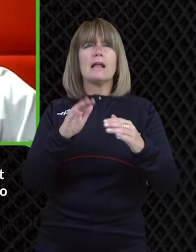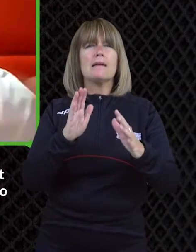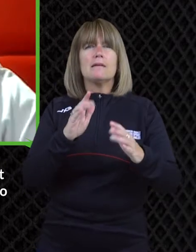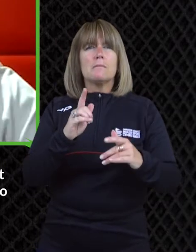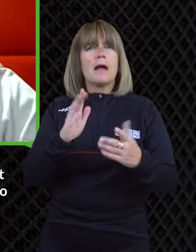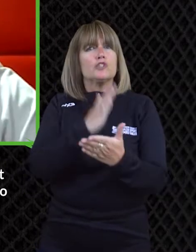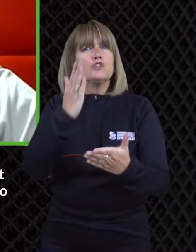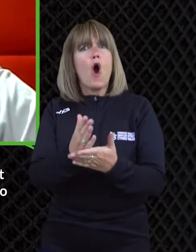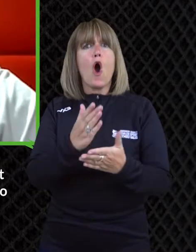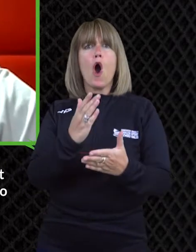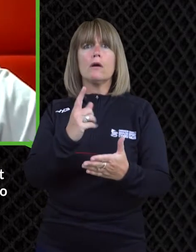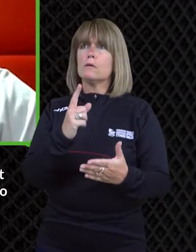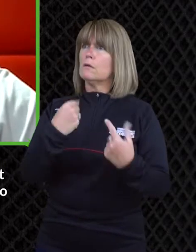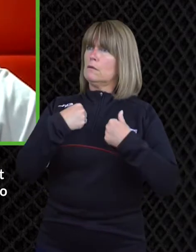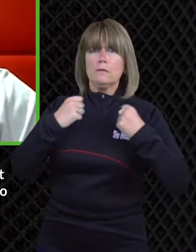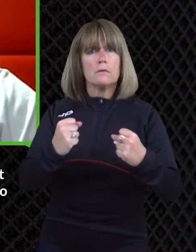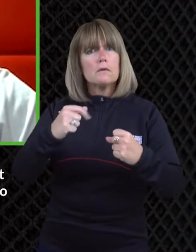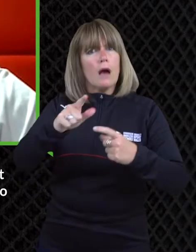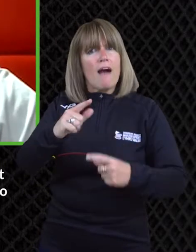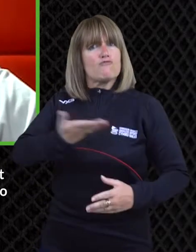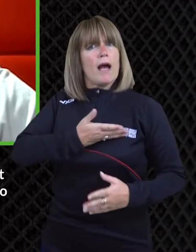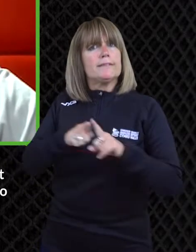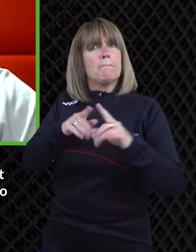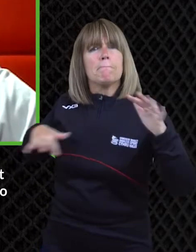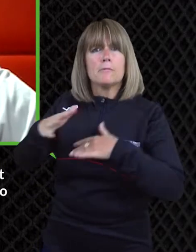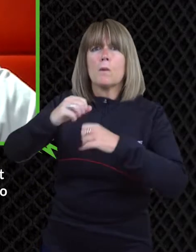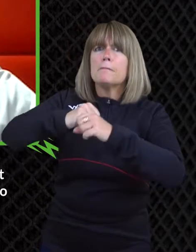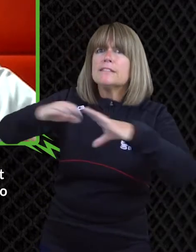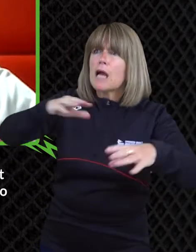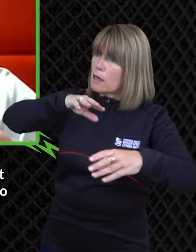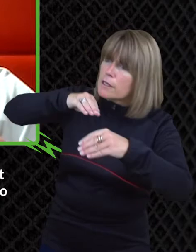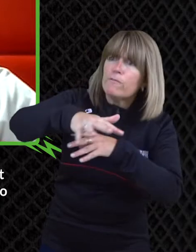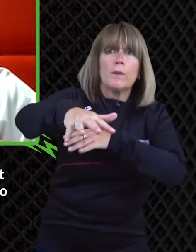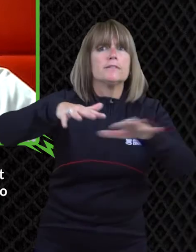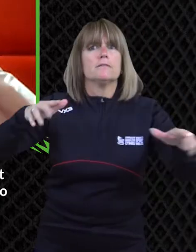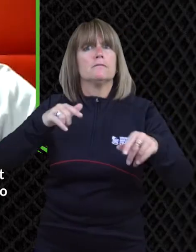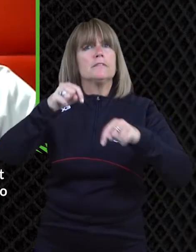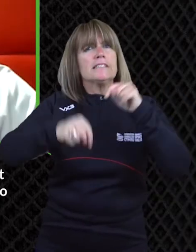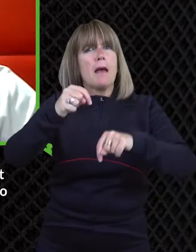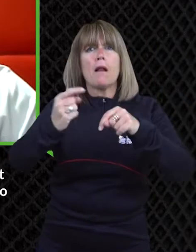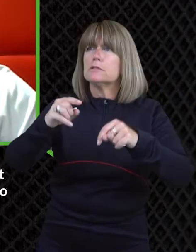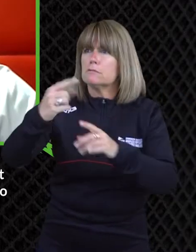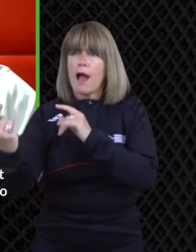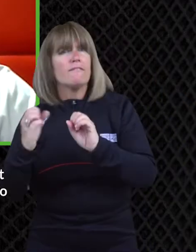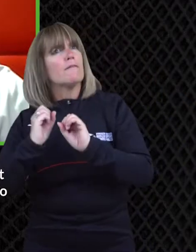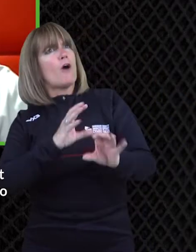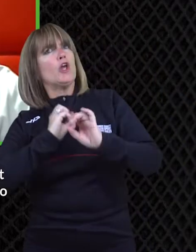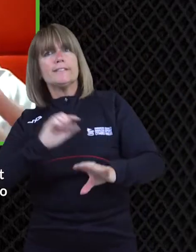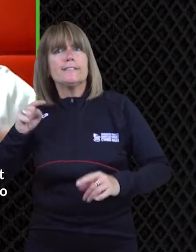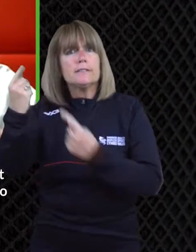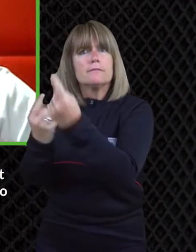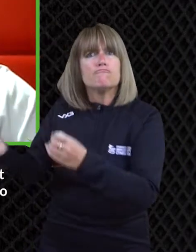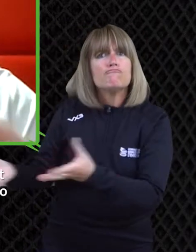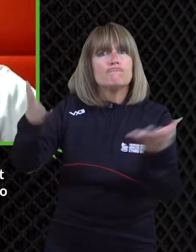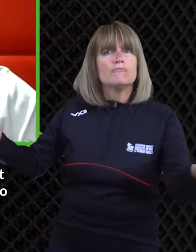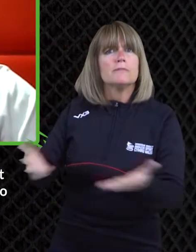that it was one of the reasons why i went into the media um to to to hear more uh just more more disabled voices